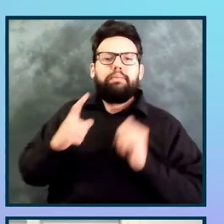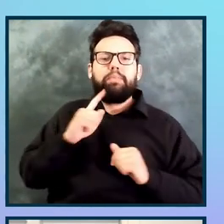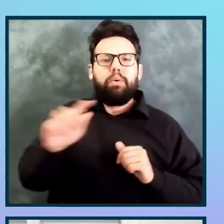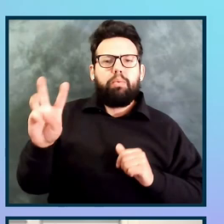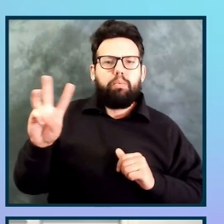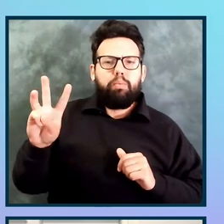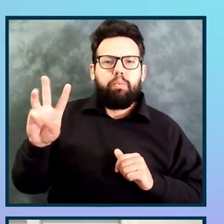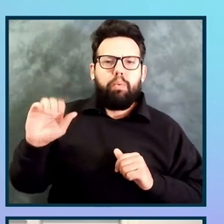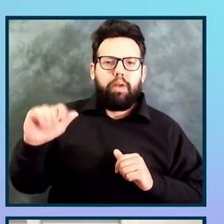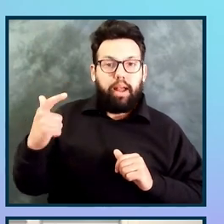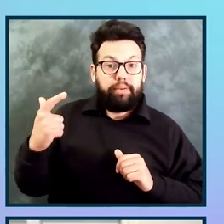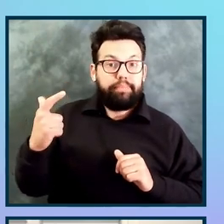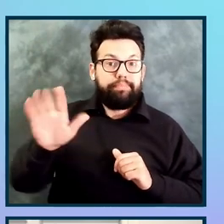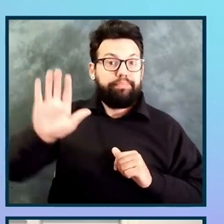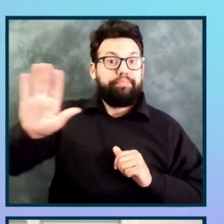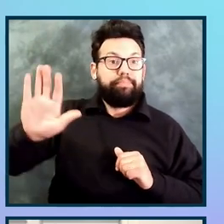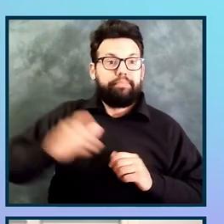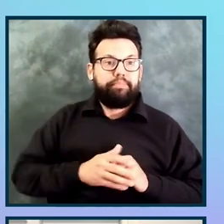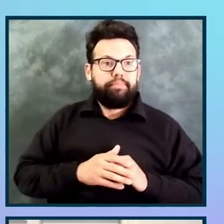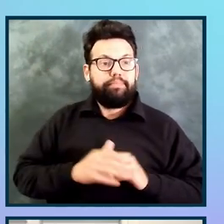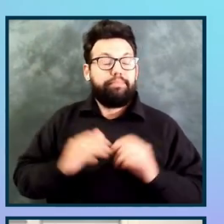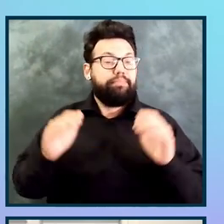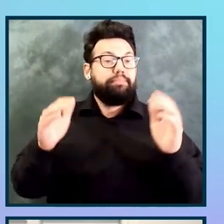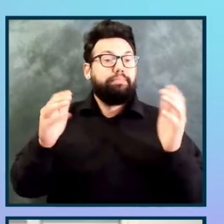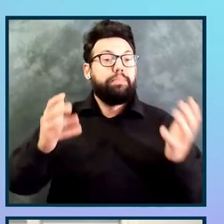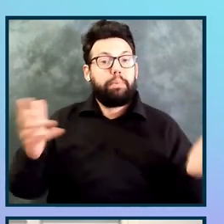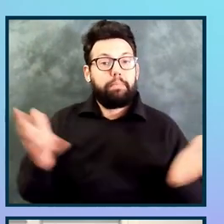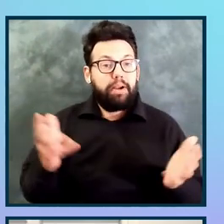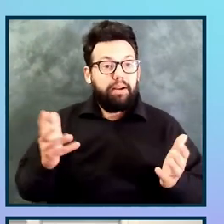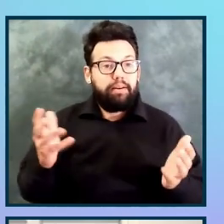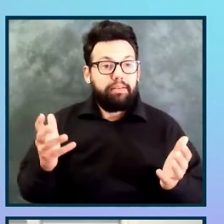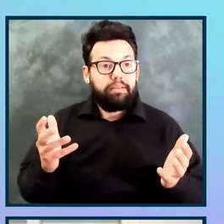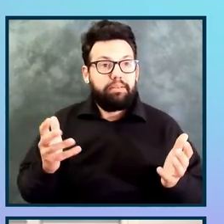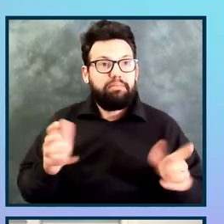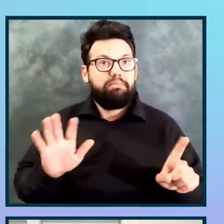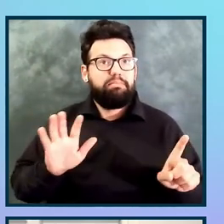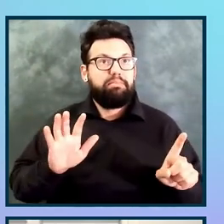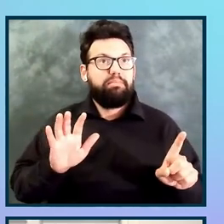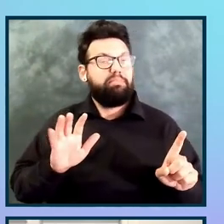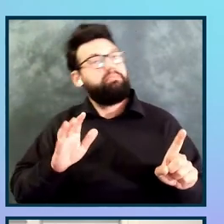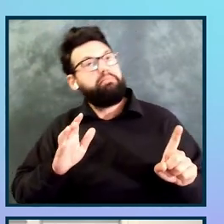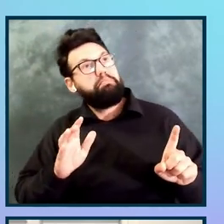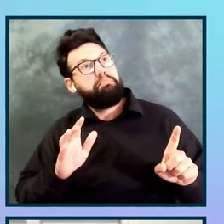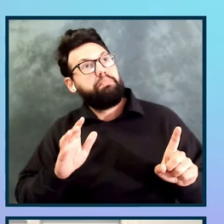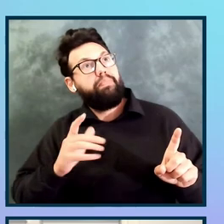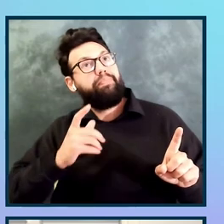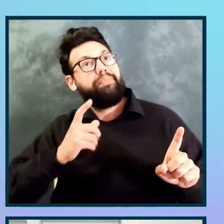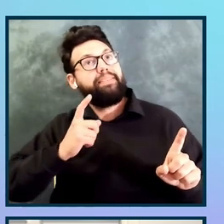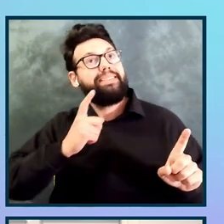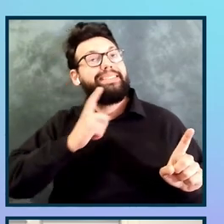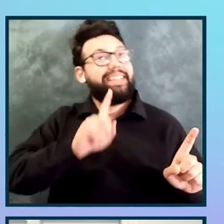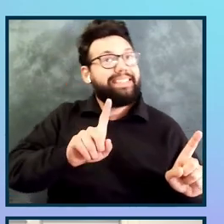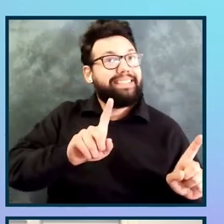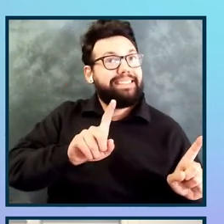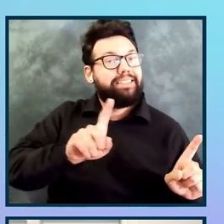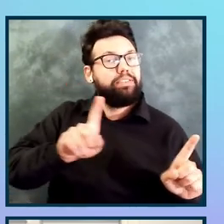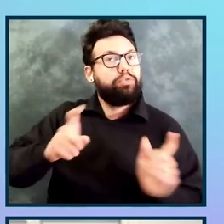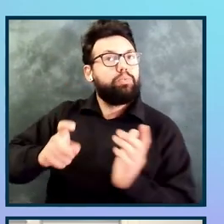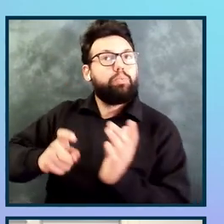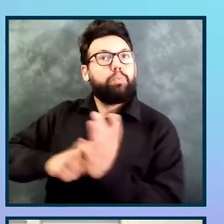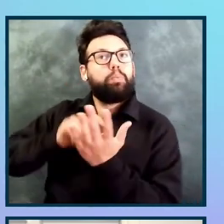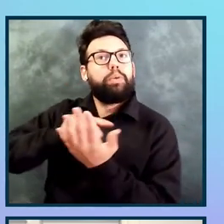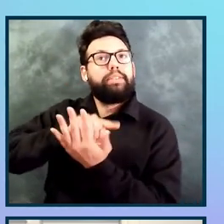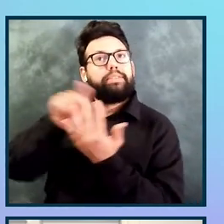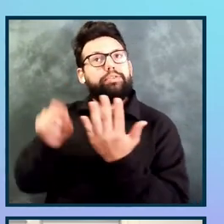what the success criteria are, that's about the standards, and how much, how many standards are covered, and